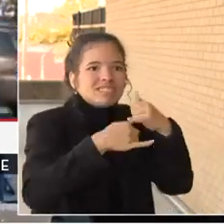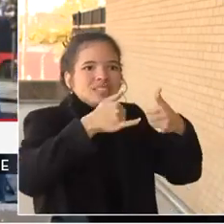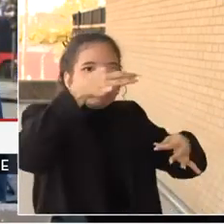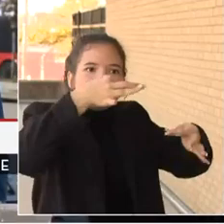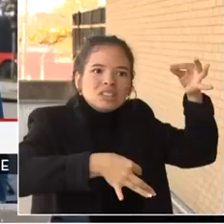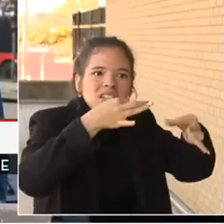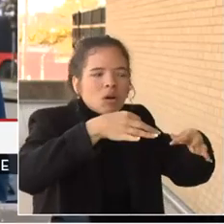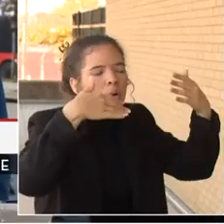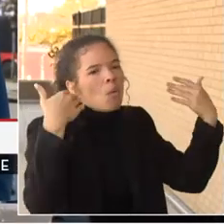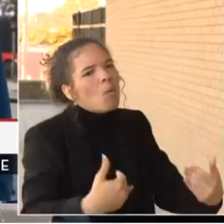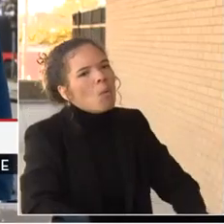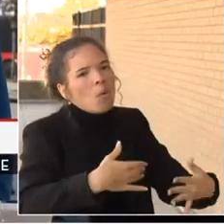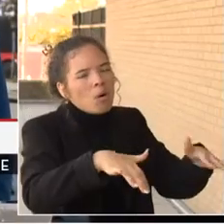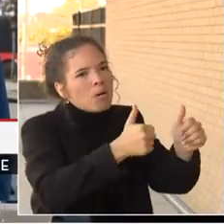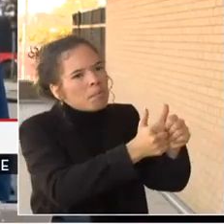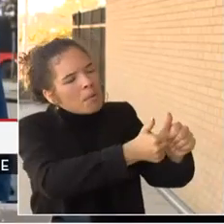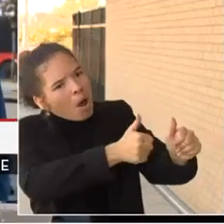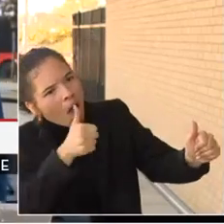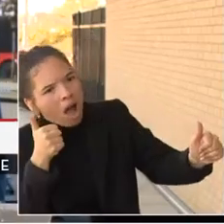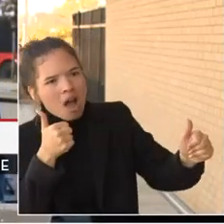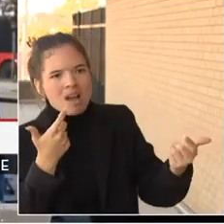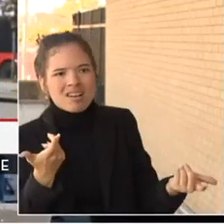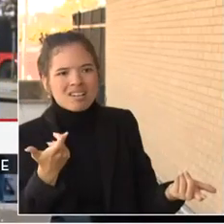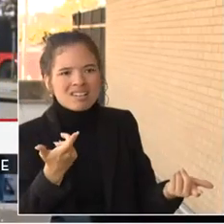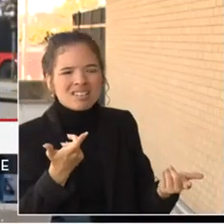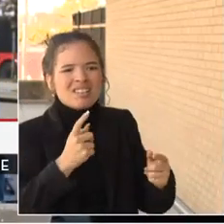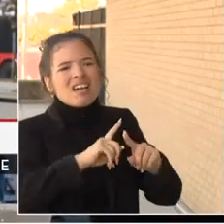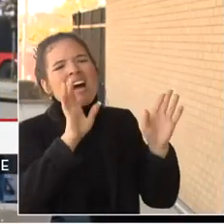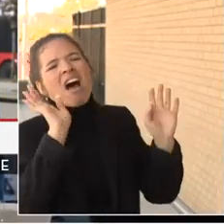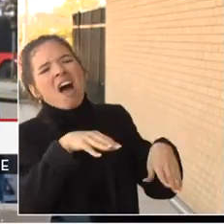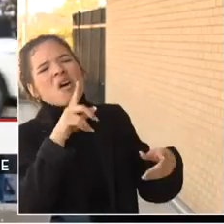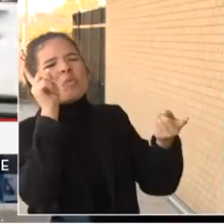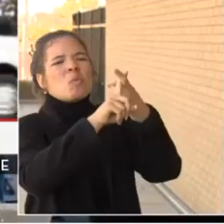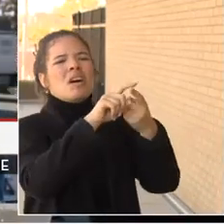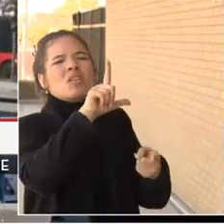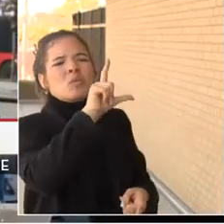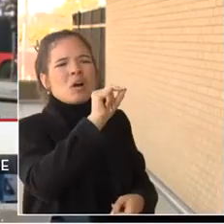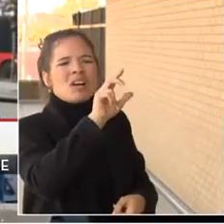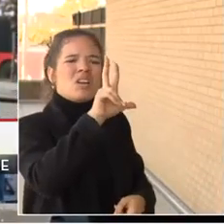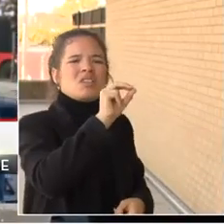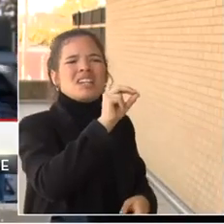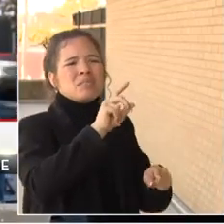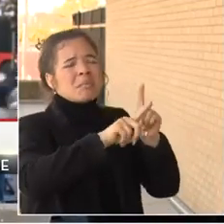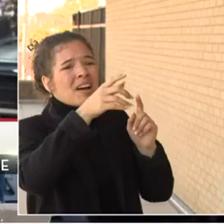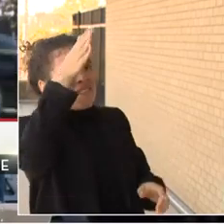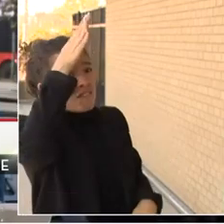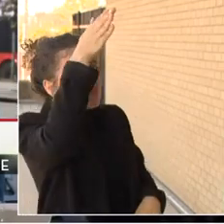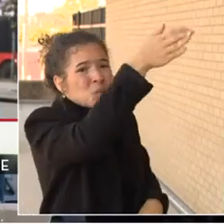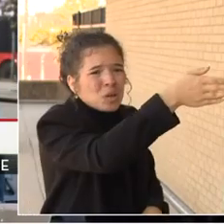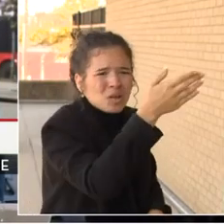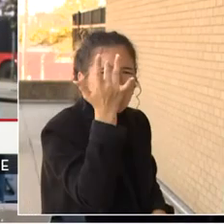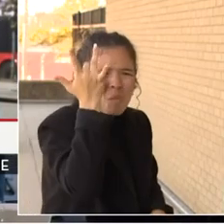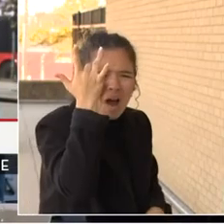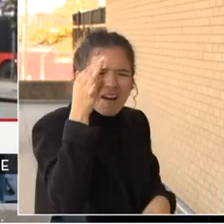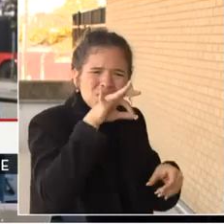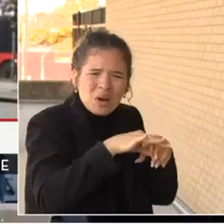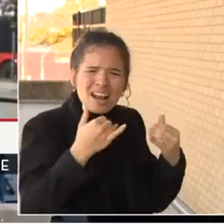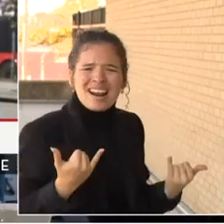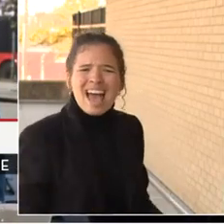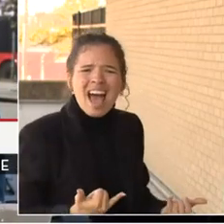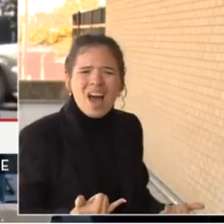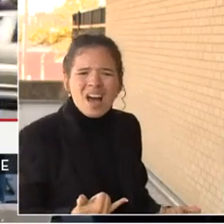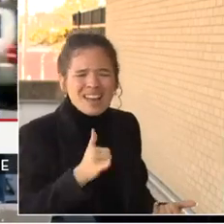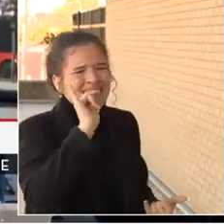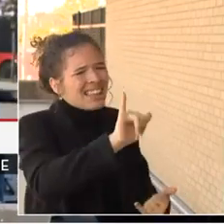going to happen until 2030. Well, why are you voting on it now, especially since this new policy that we can consider later?